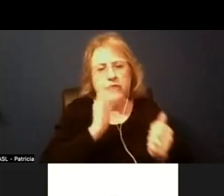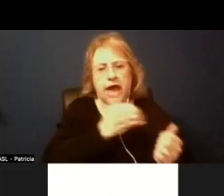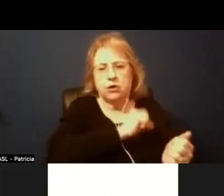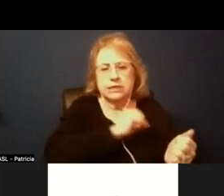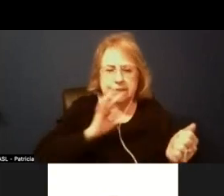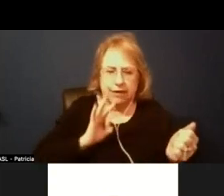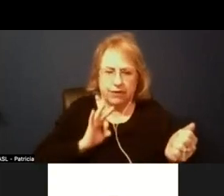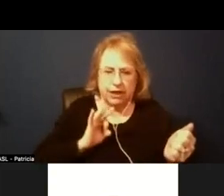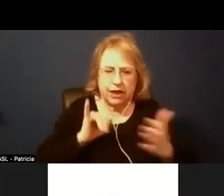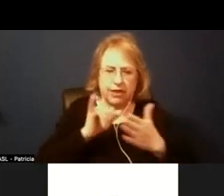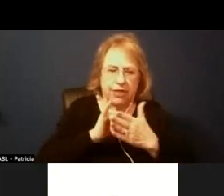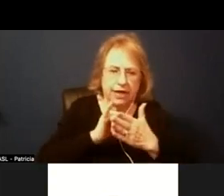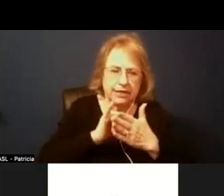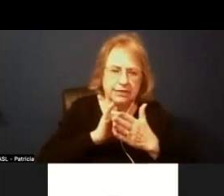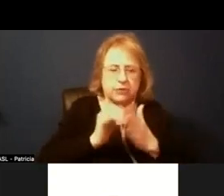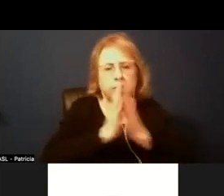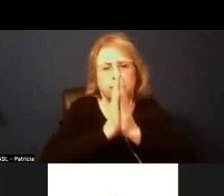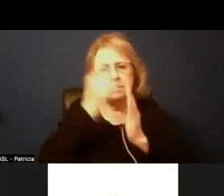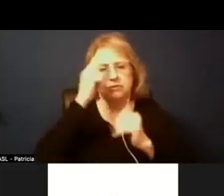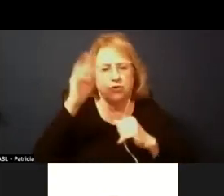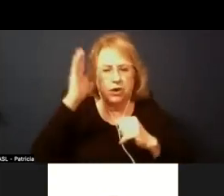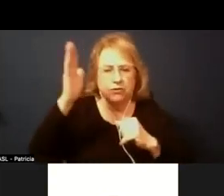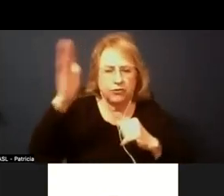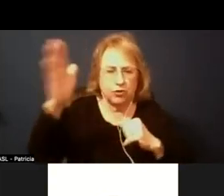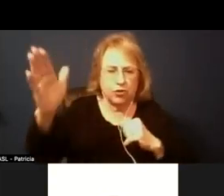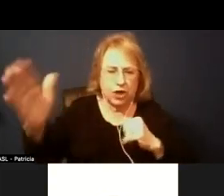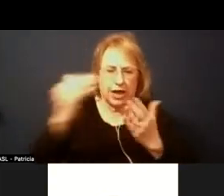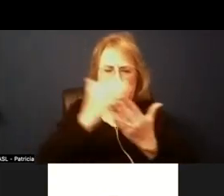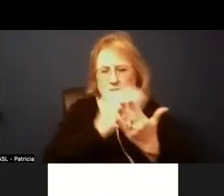is sort of a request for future agenda but also it's within this so